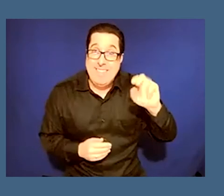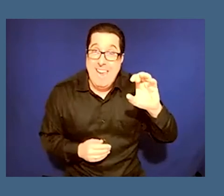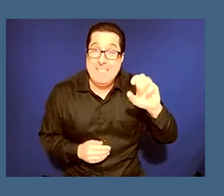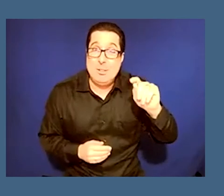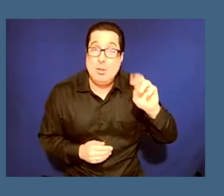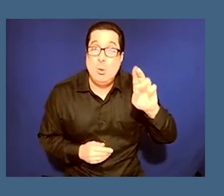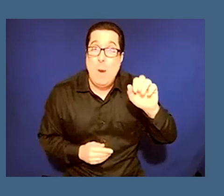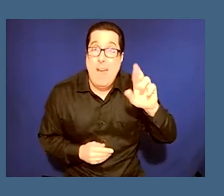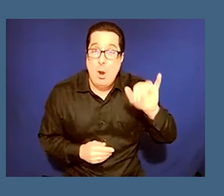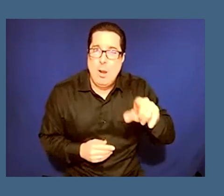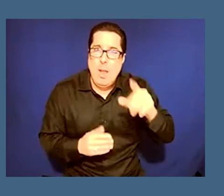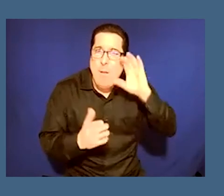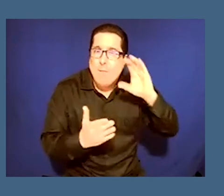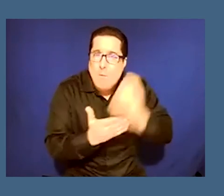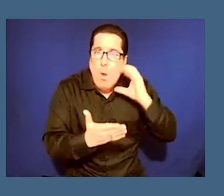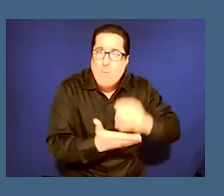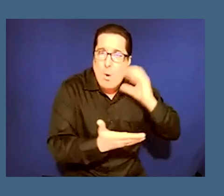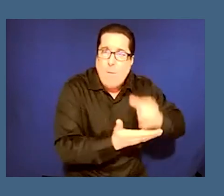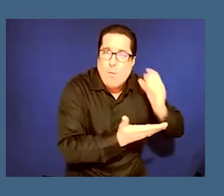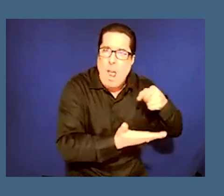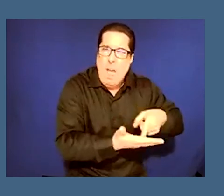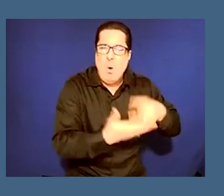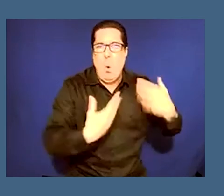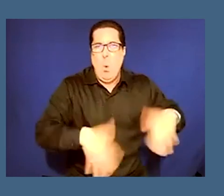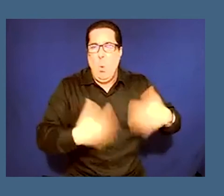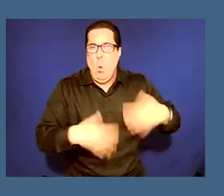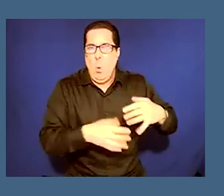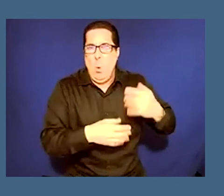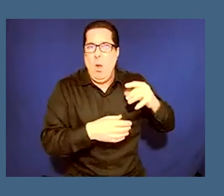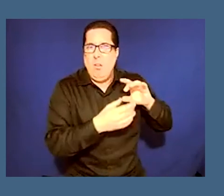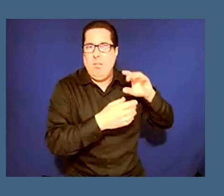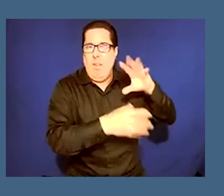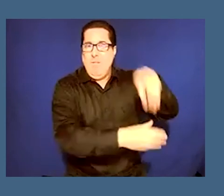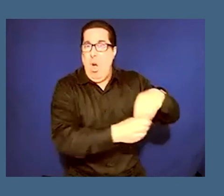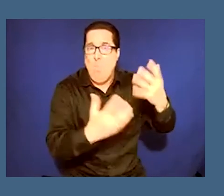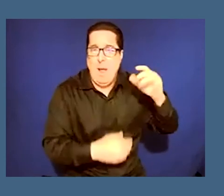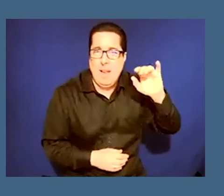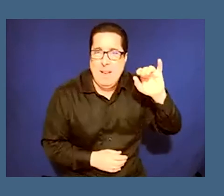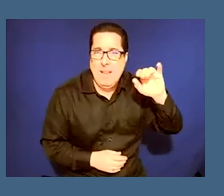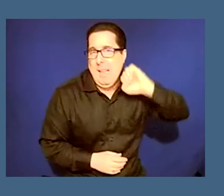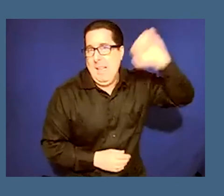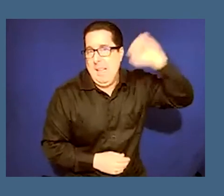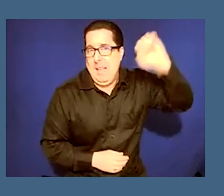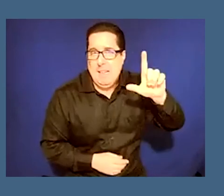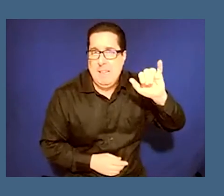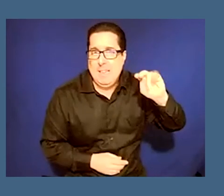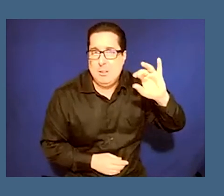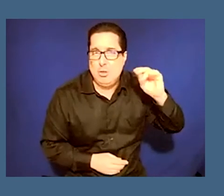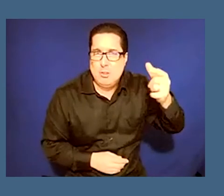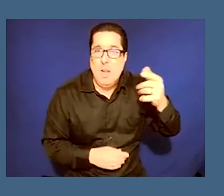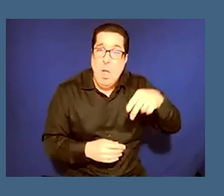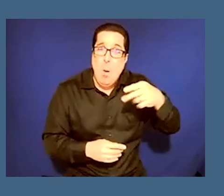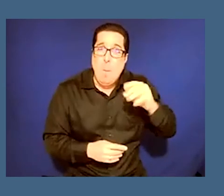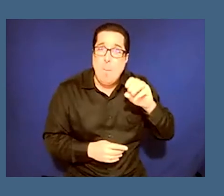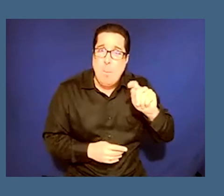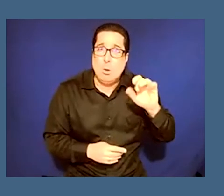from postcards mostly involving lynchings because people would these were postcards that that were important to people